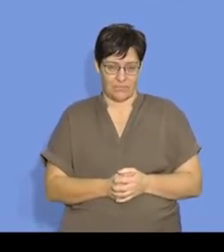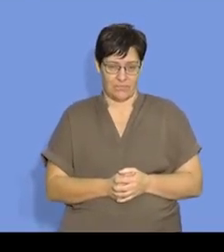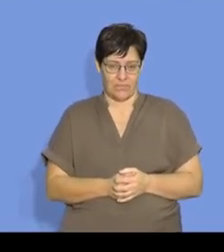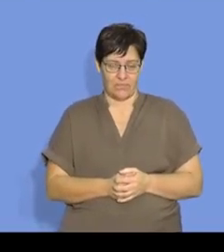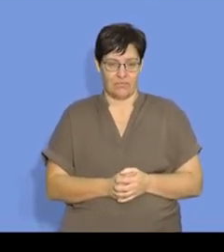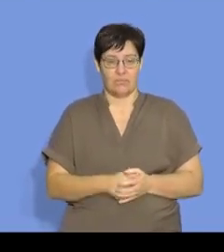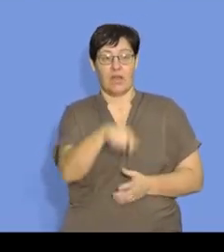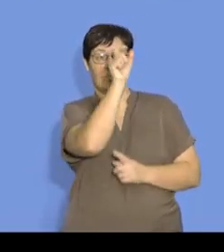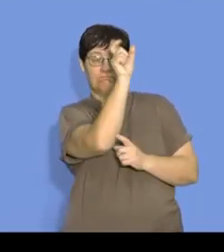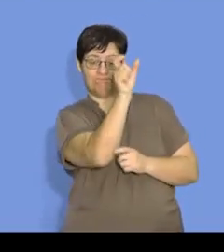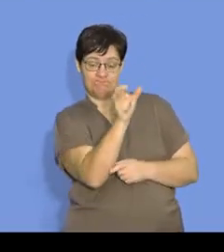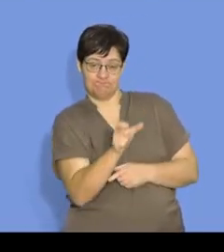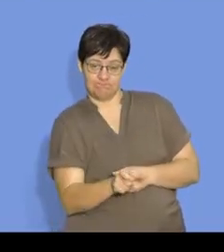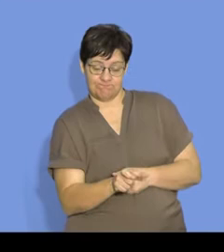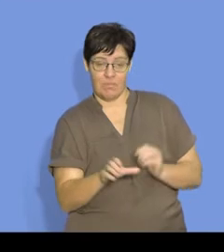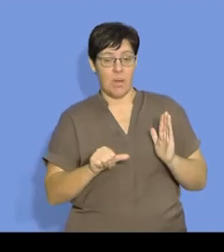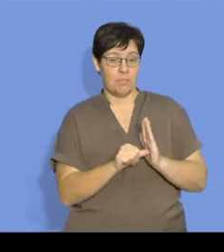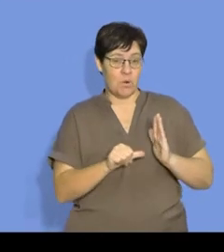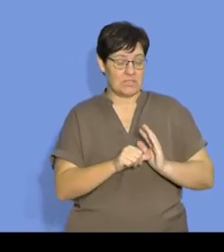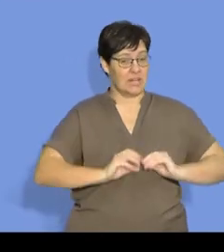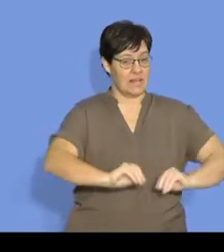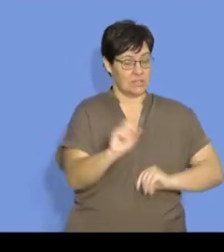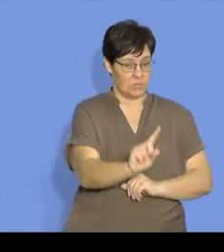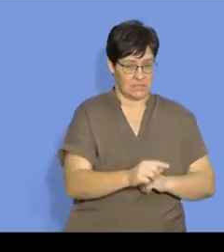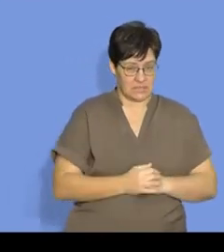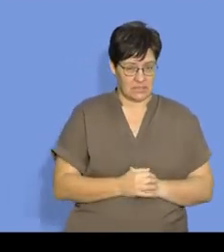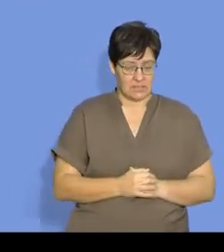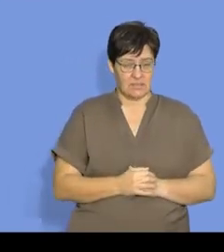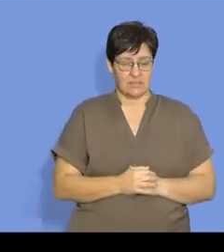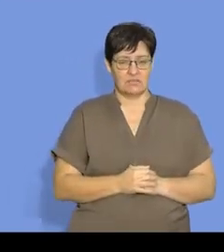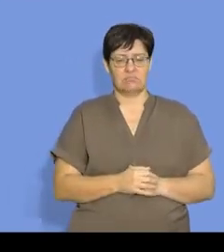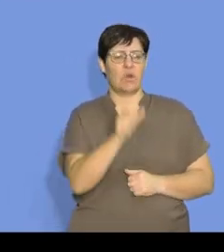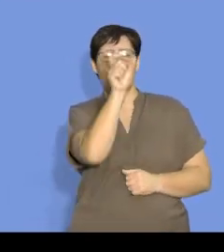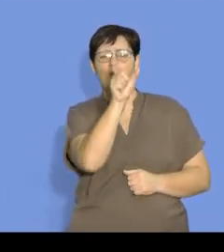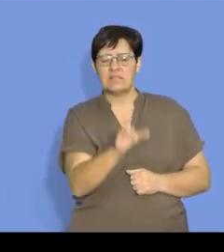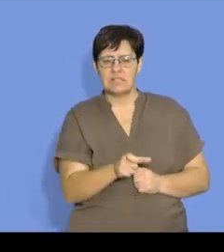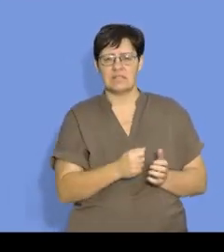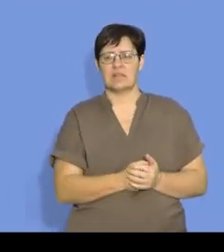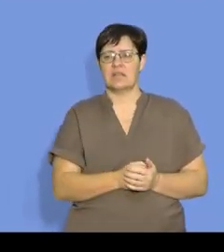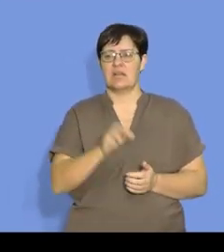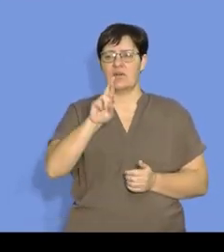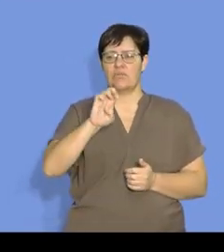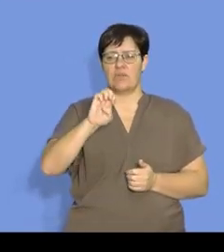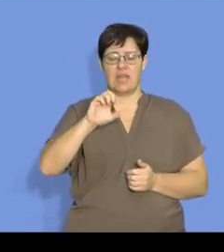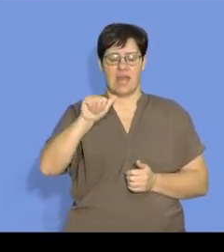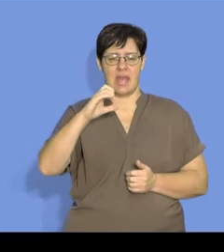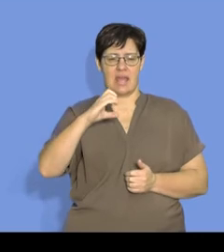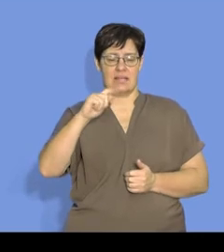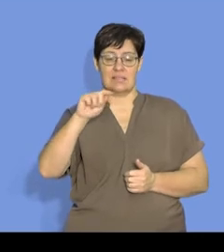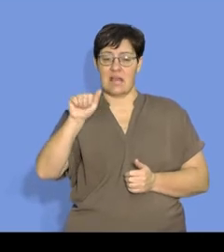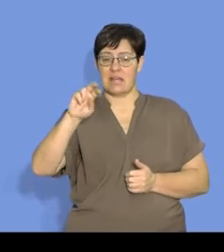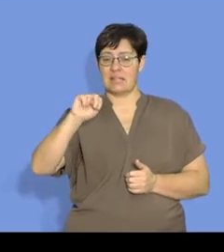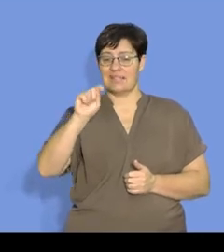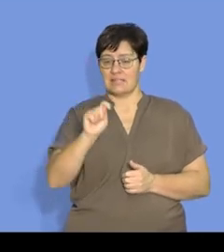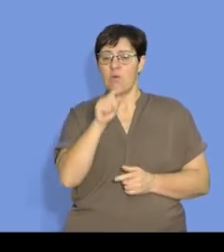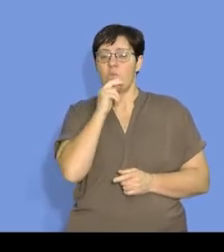The terminology that's important for this lesson is words like reactant, you know, the substances that we